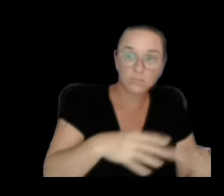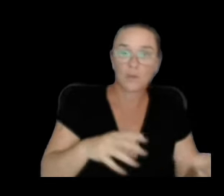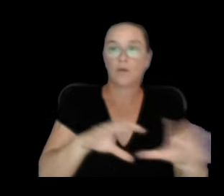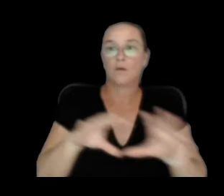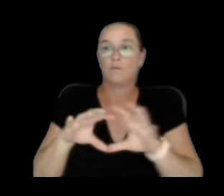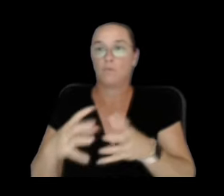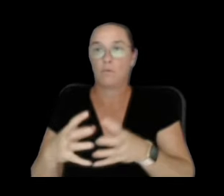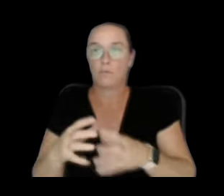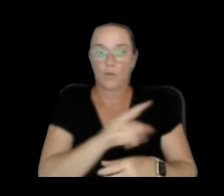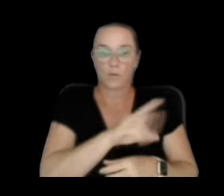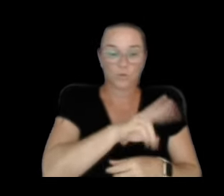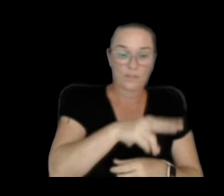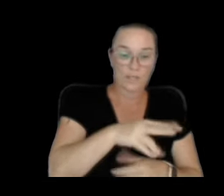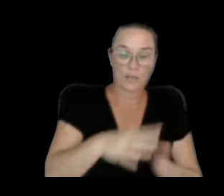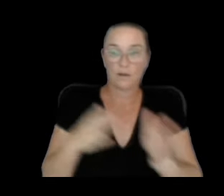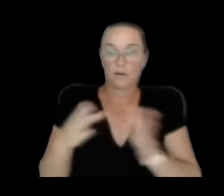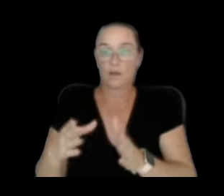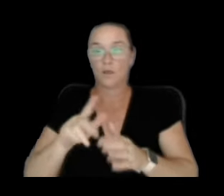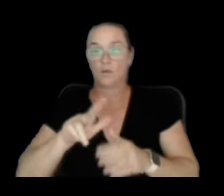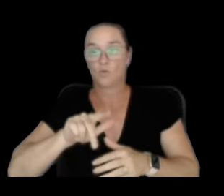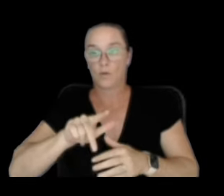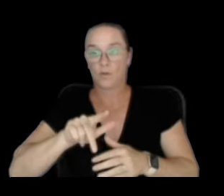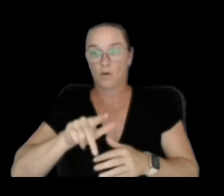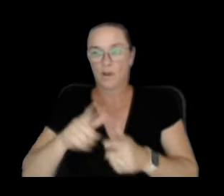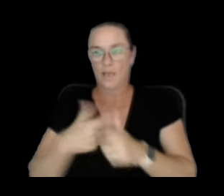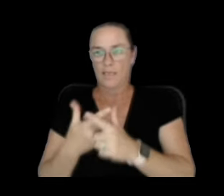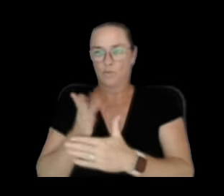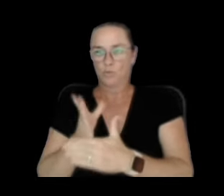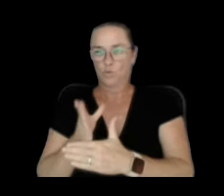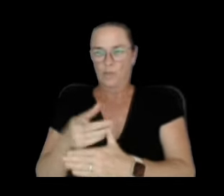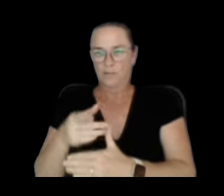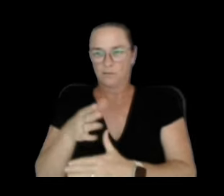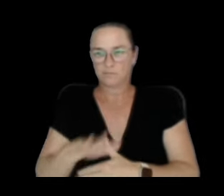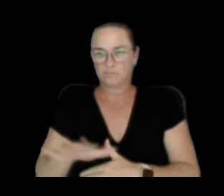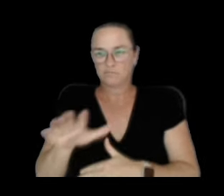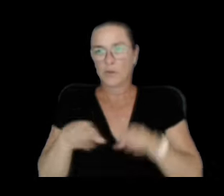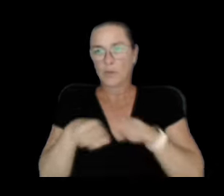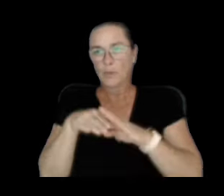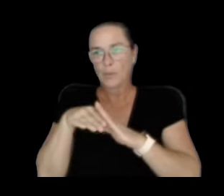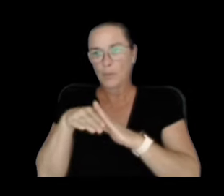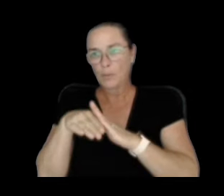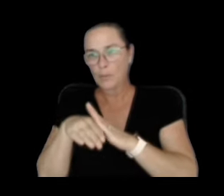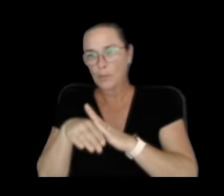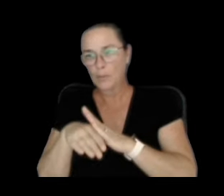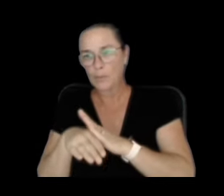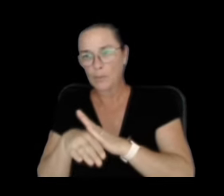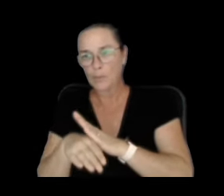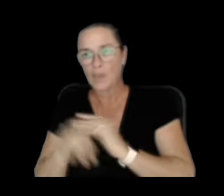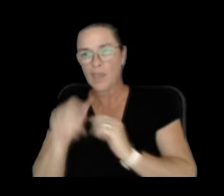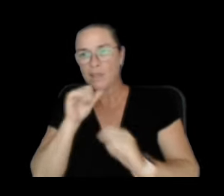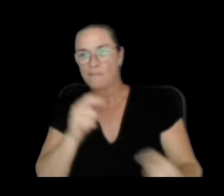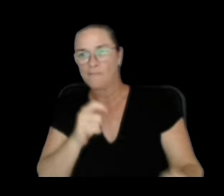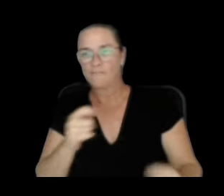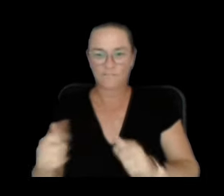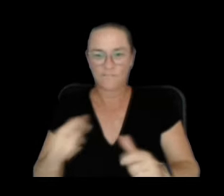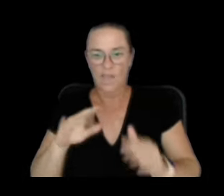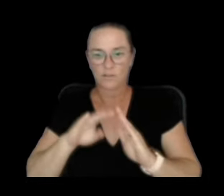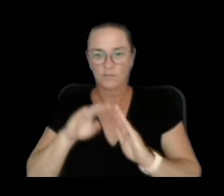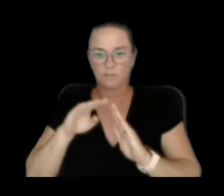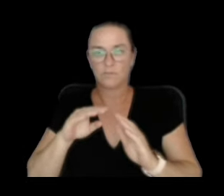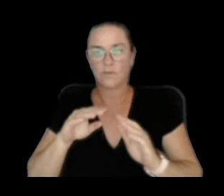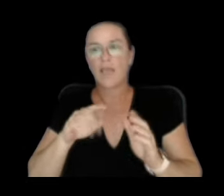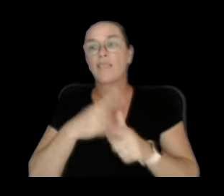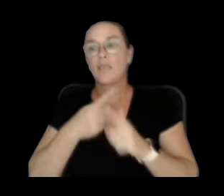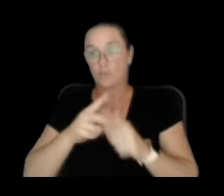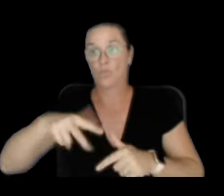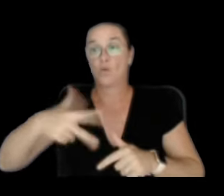23rd. In the times in between, deformation progressed, continuing, although not an as quick a pulse. And then we have our third